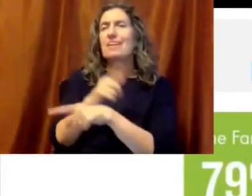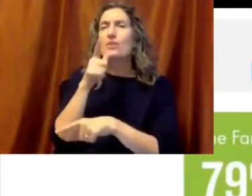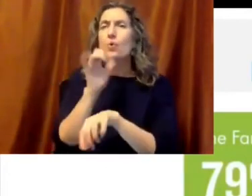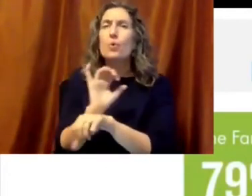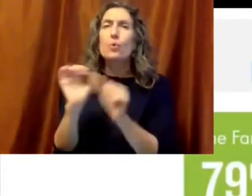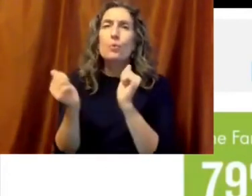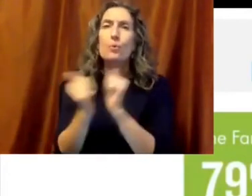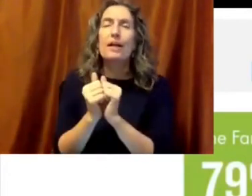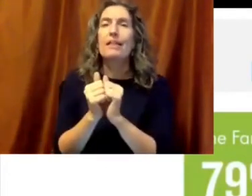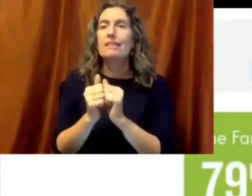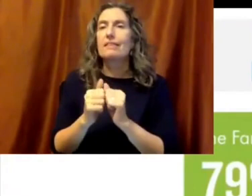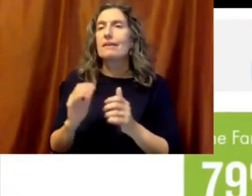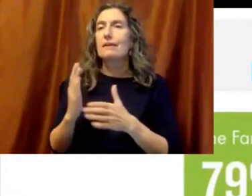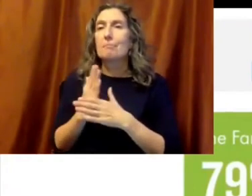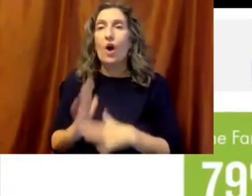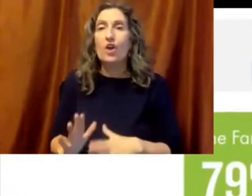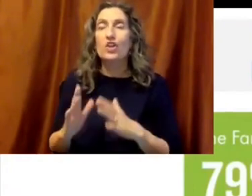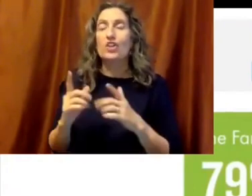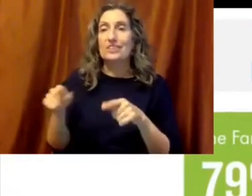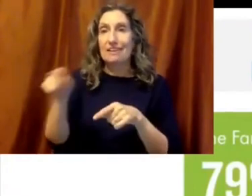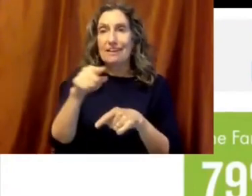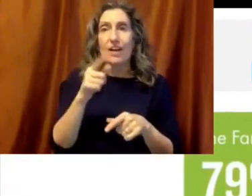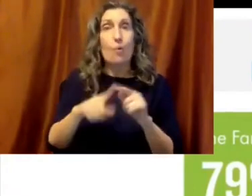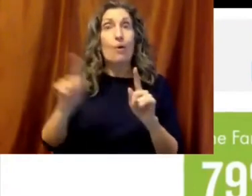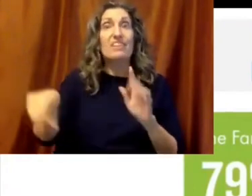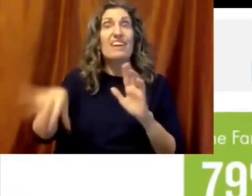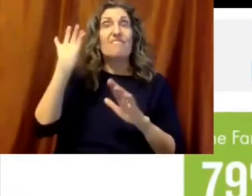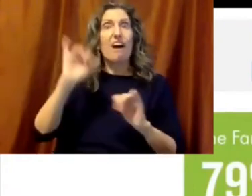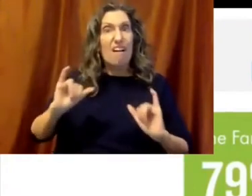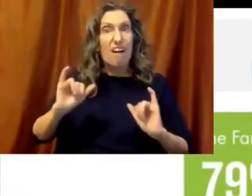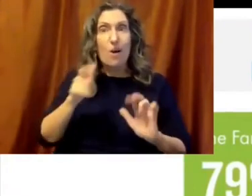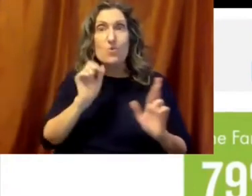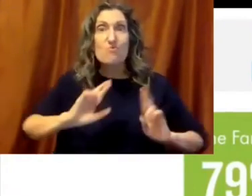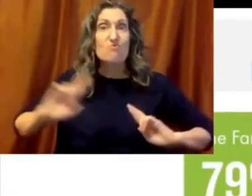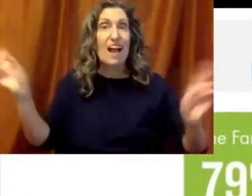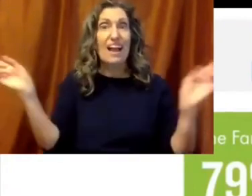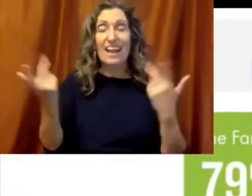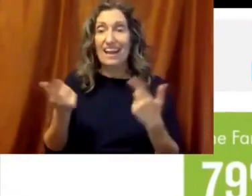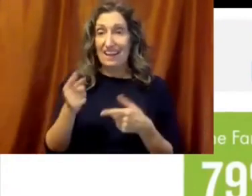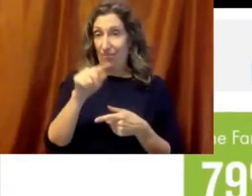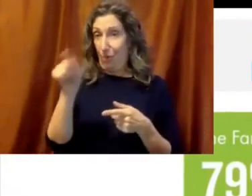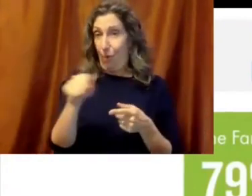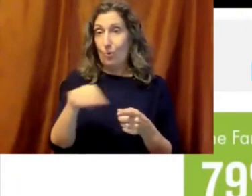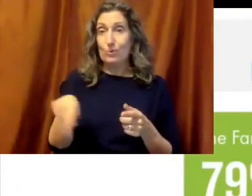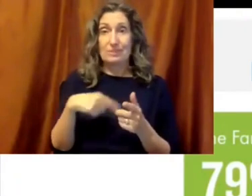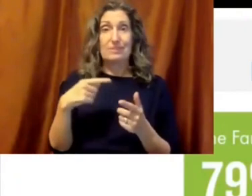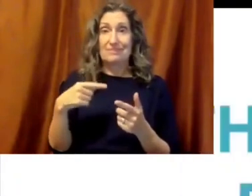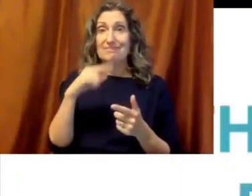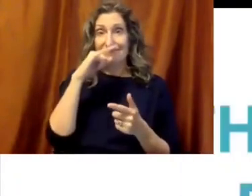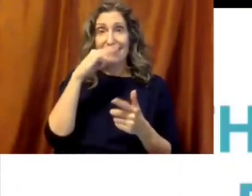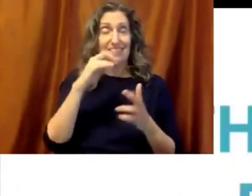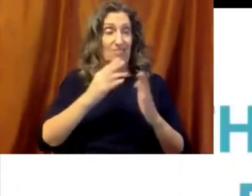kindergarten readiness rate. We're really excited. Our partners are all high-quality and the children are definitely showing up at